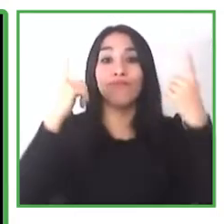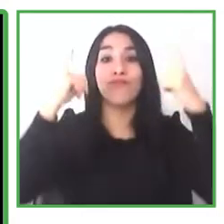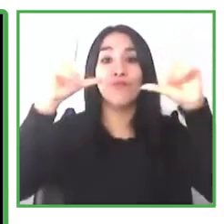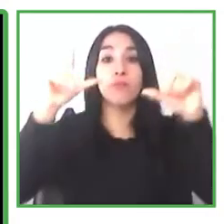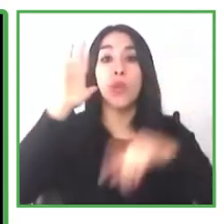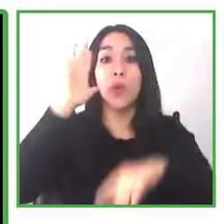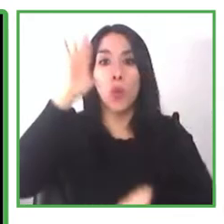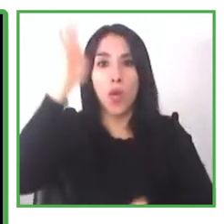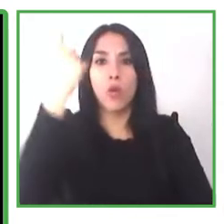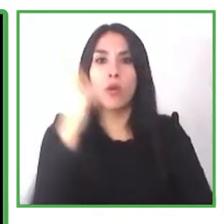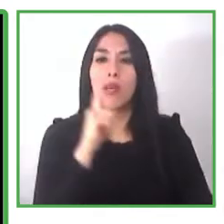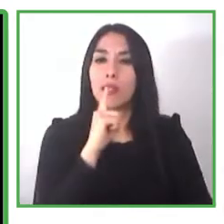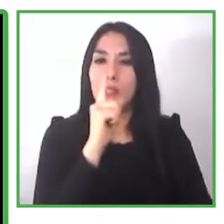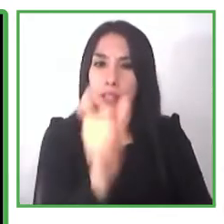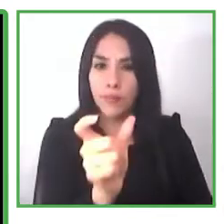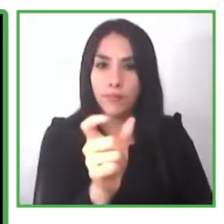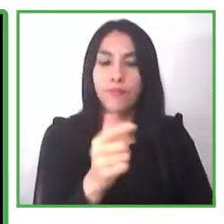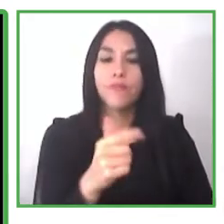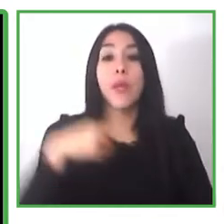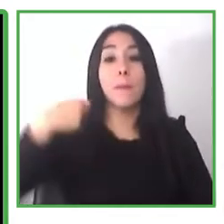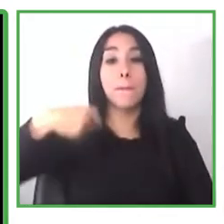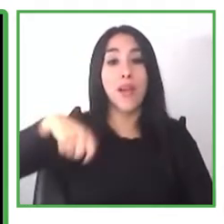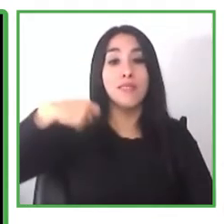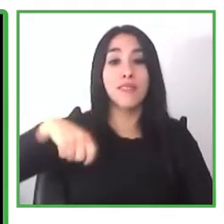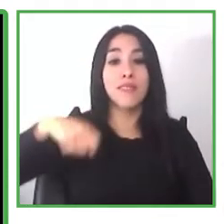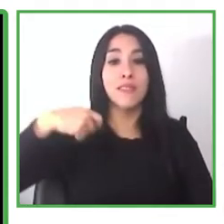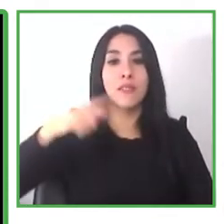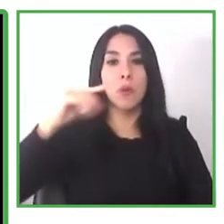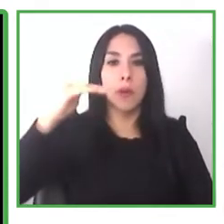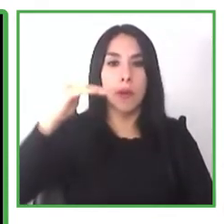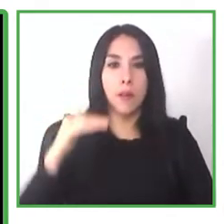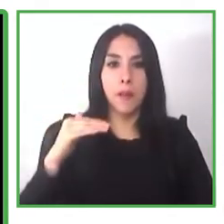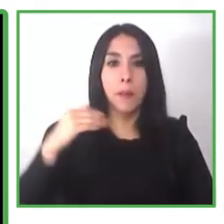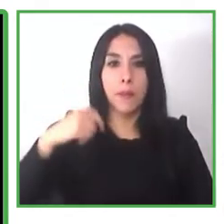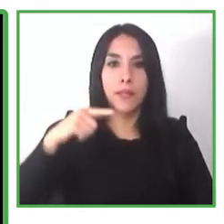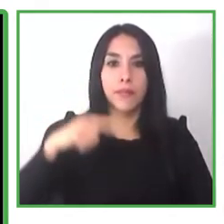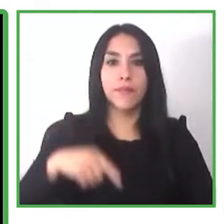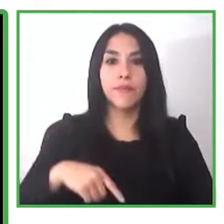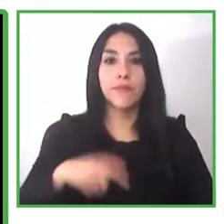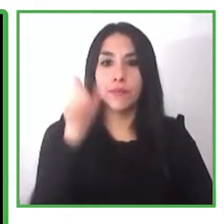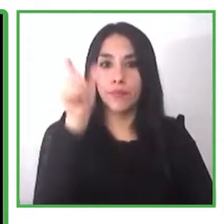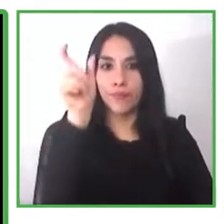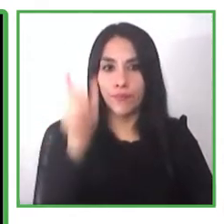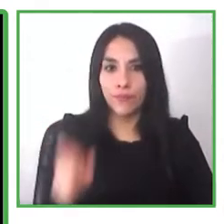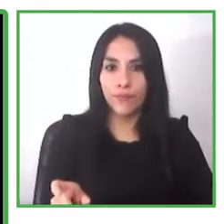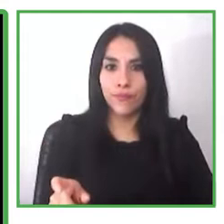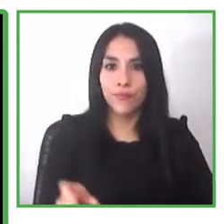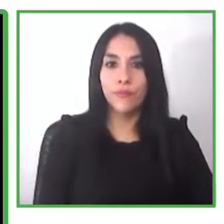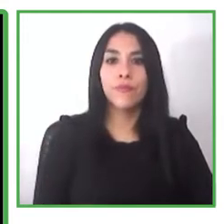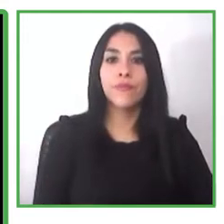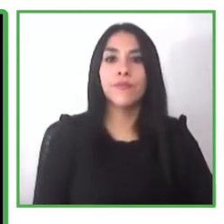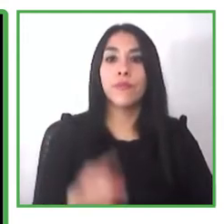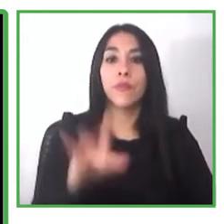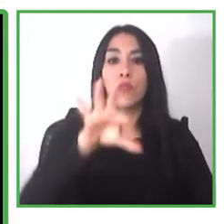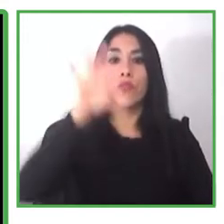chairperson we elected we have now expanded to include seven